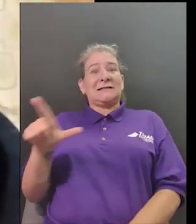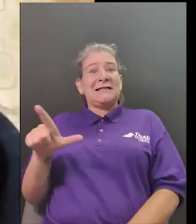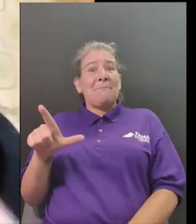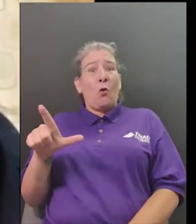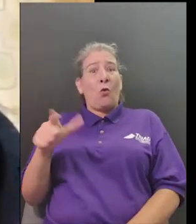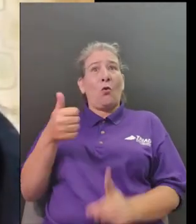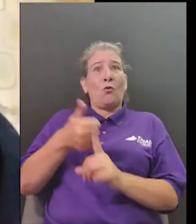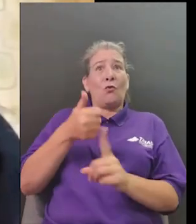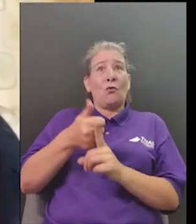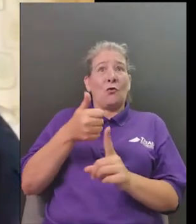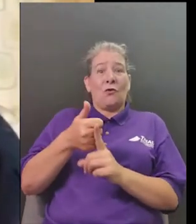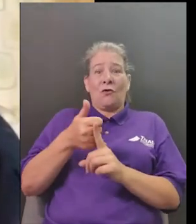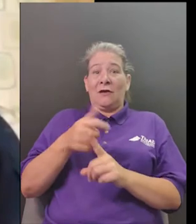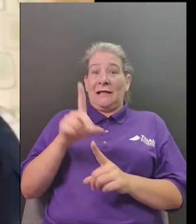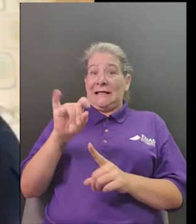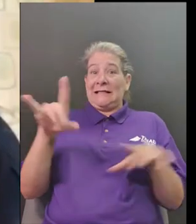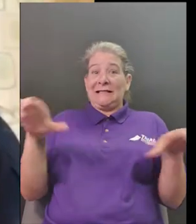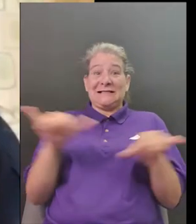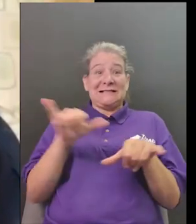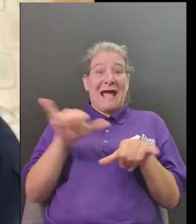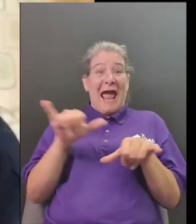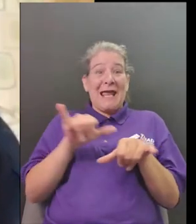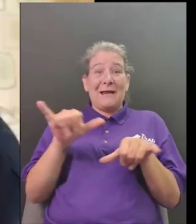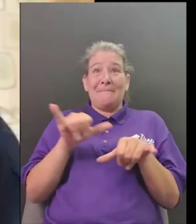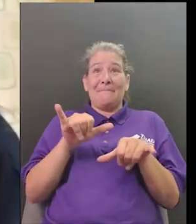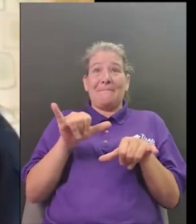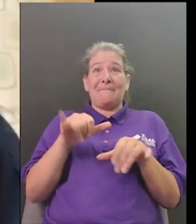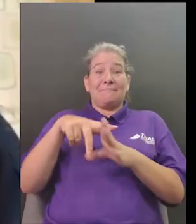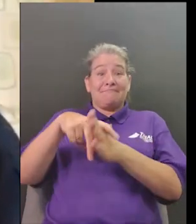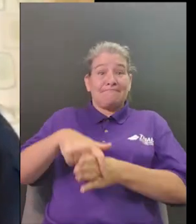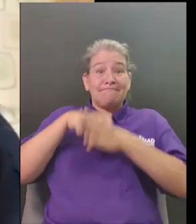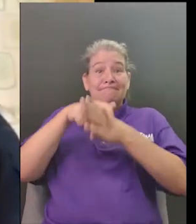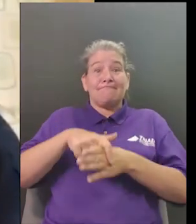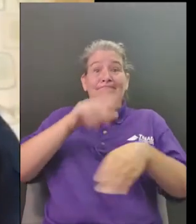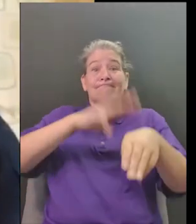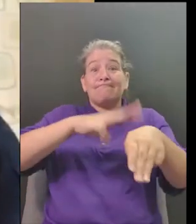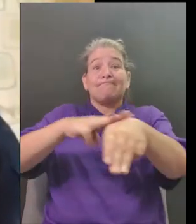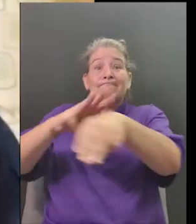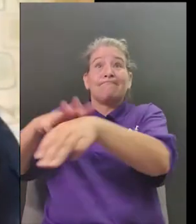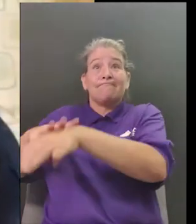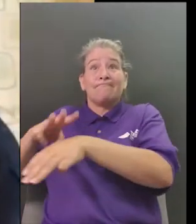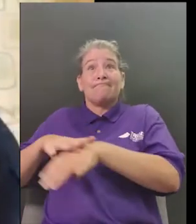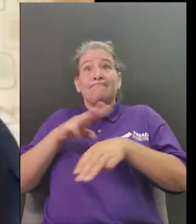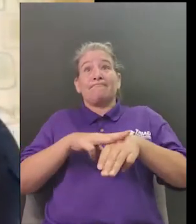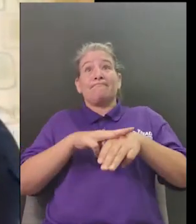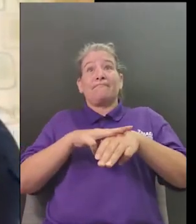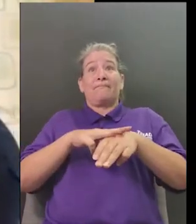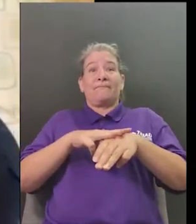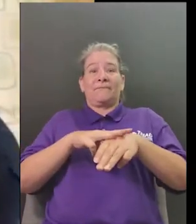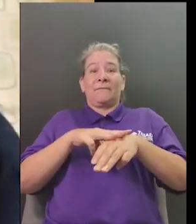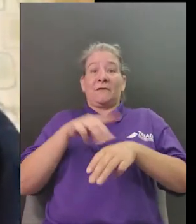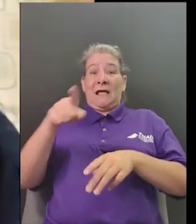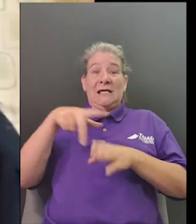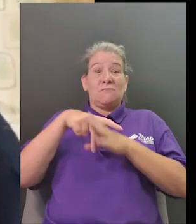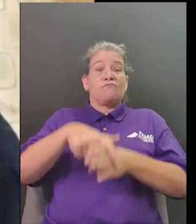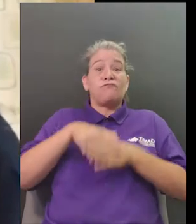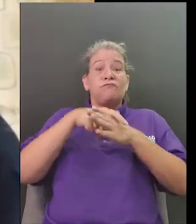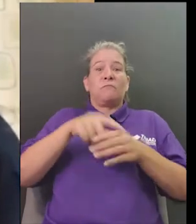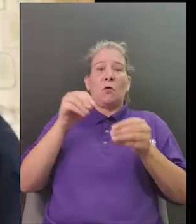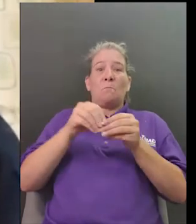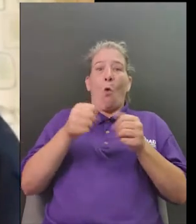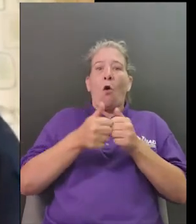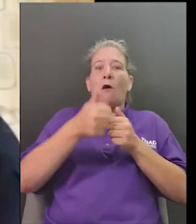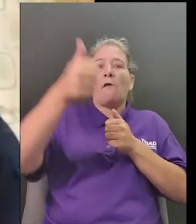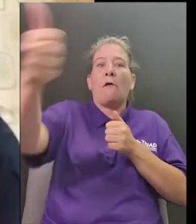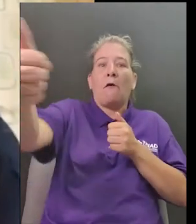school they didn't have the same rights that men did and education wasn't a priority for them so often